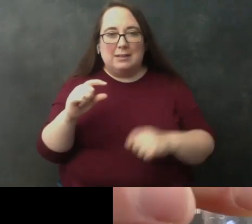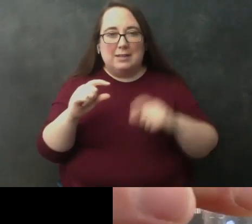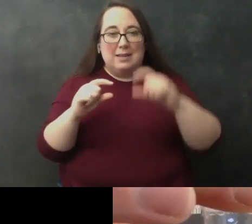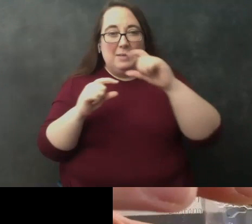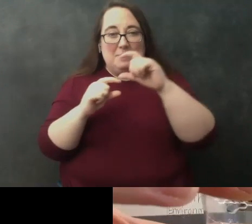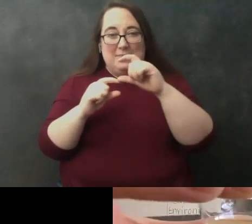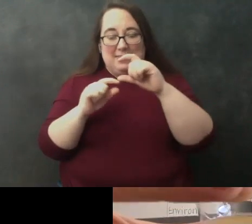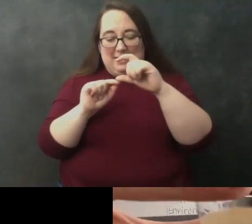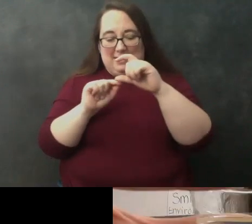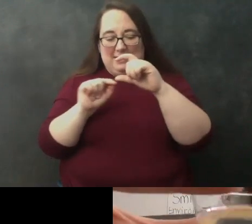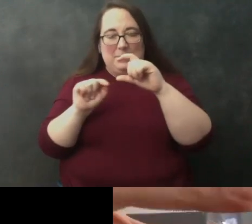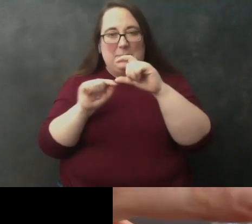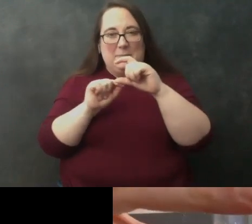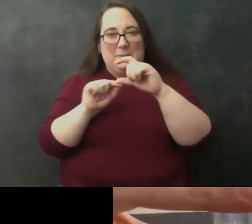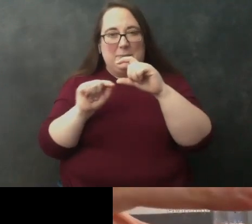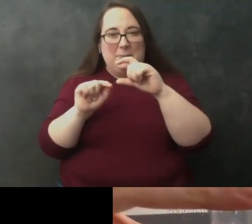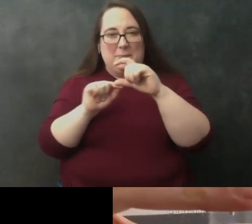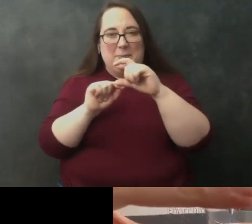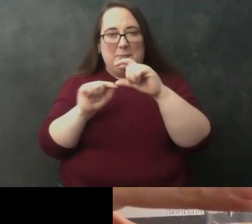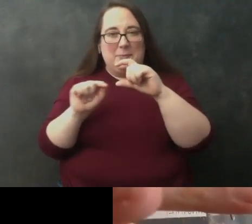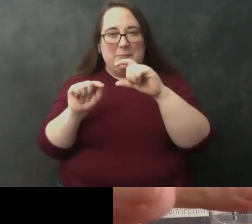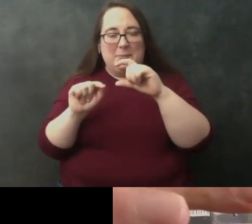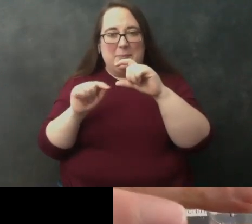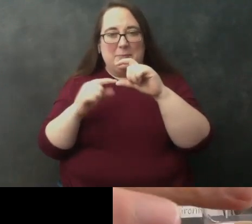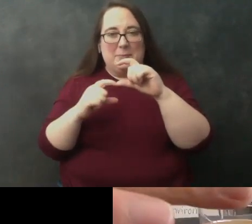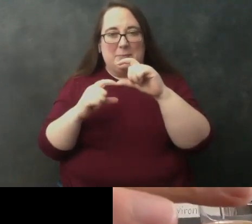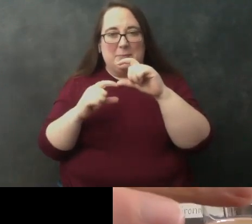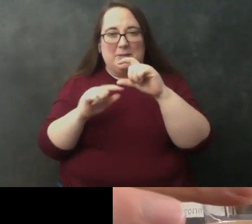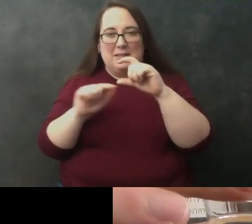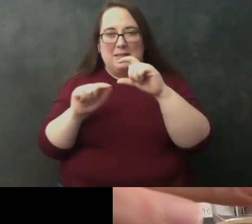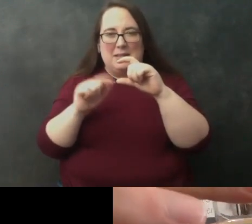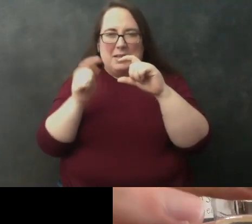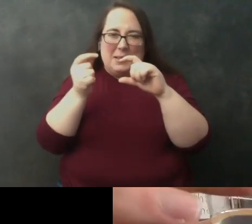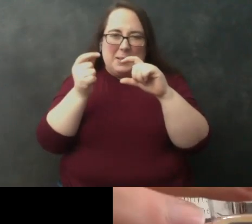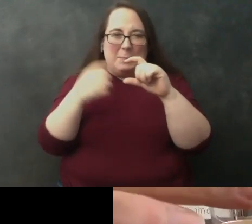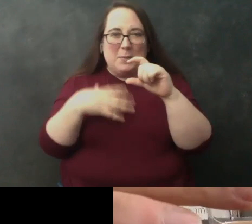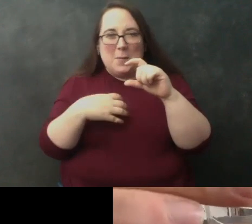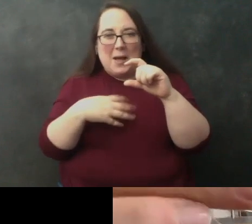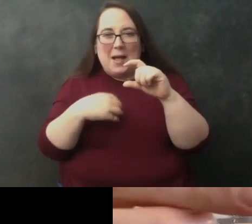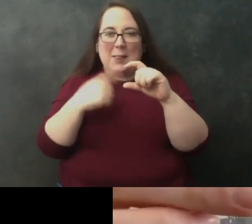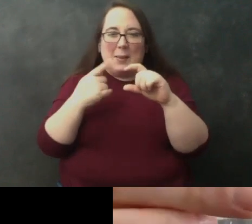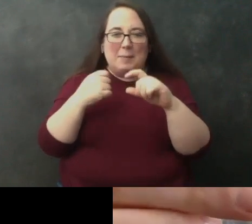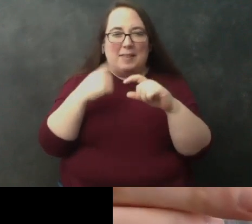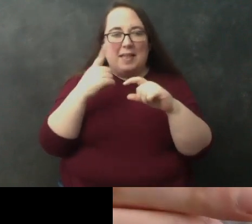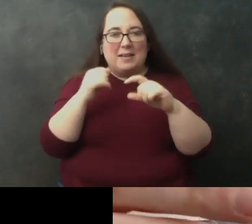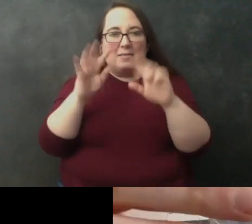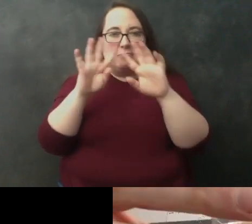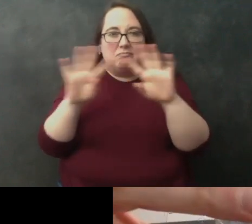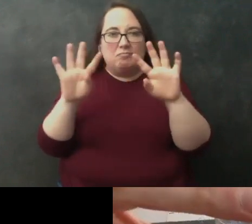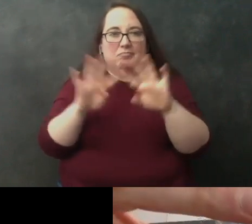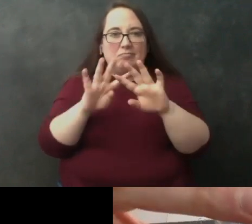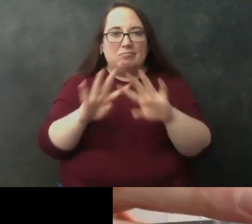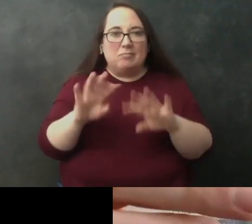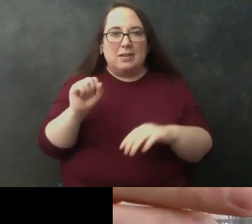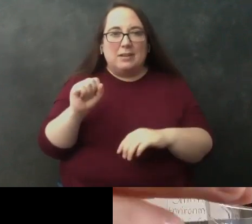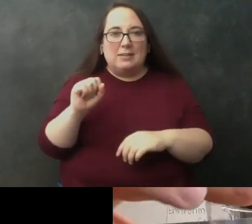you can see where my pinky is um it's kind of milky it's starting to look like cobwebs a bit and then what's this